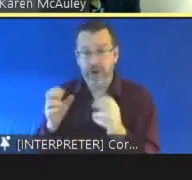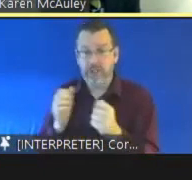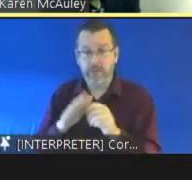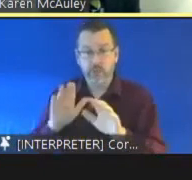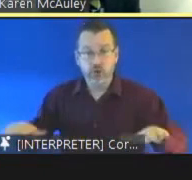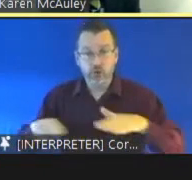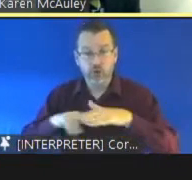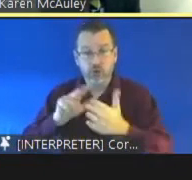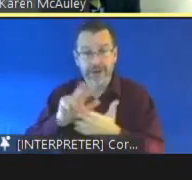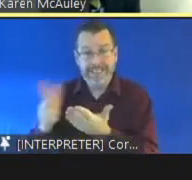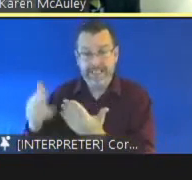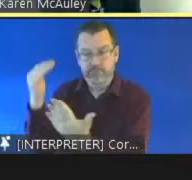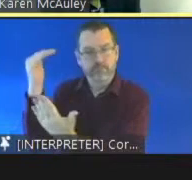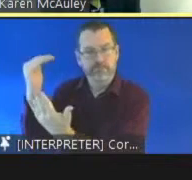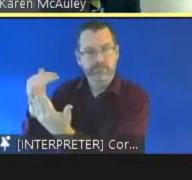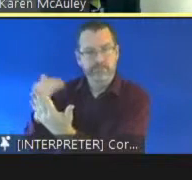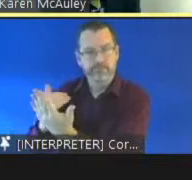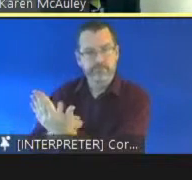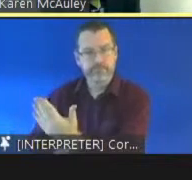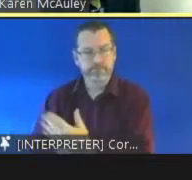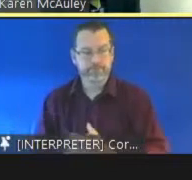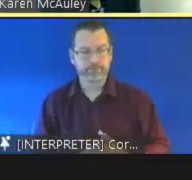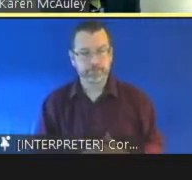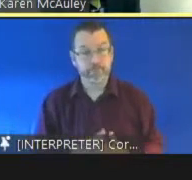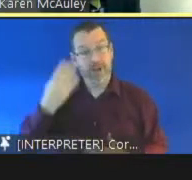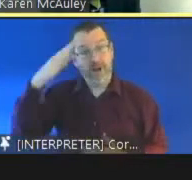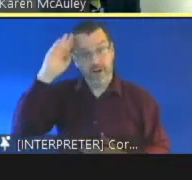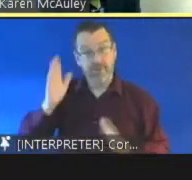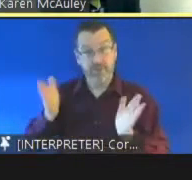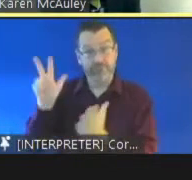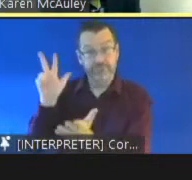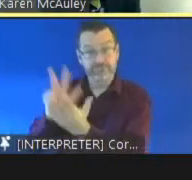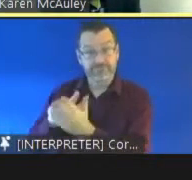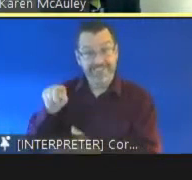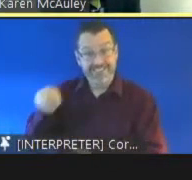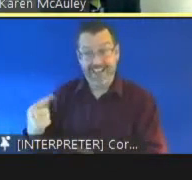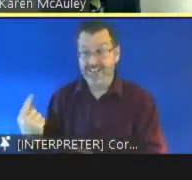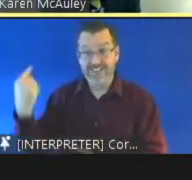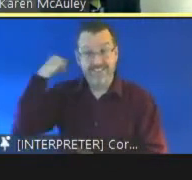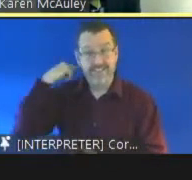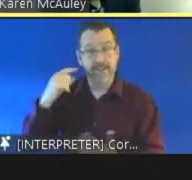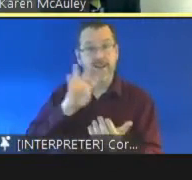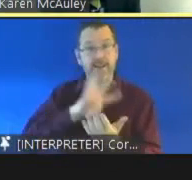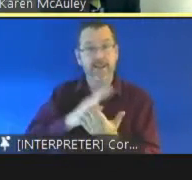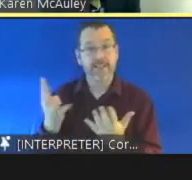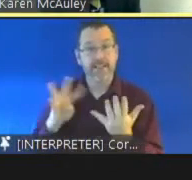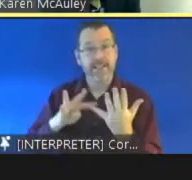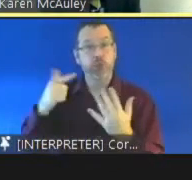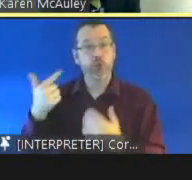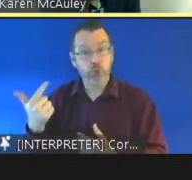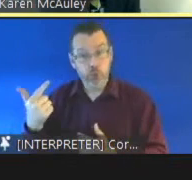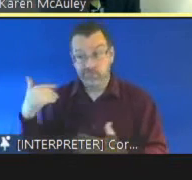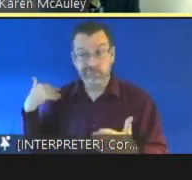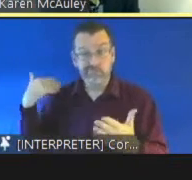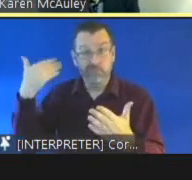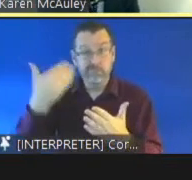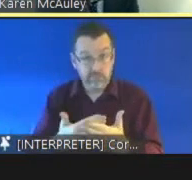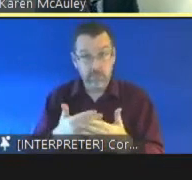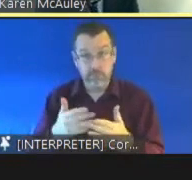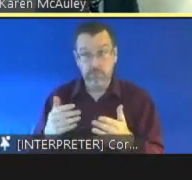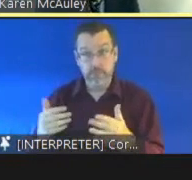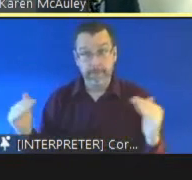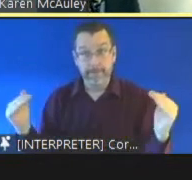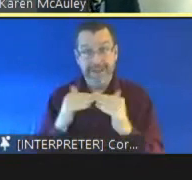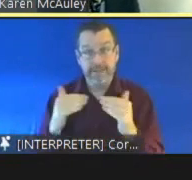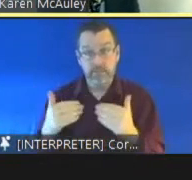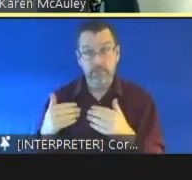to. As you know Ireland ratified this convention in 1992. The state's progress in fulfilling its obligations to children